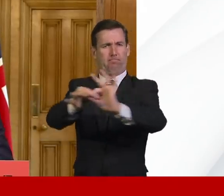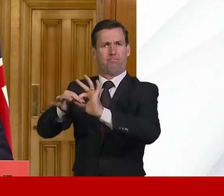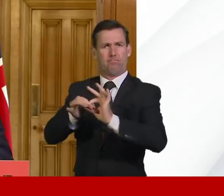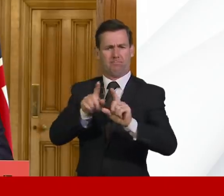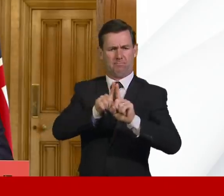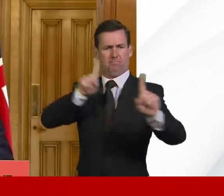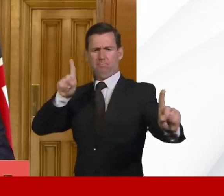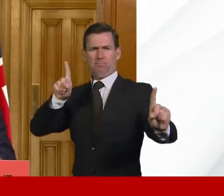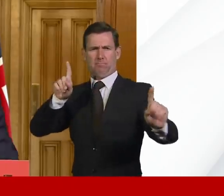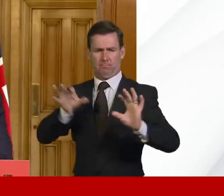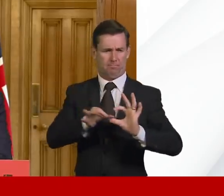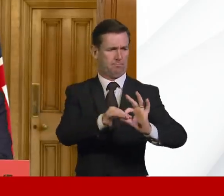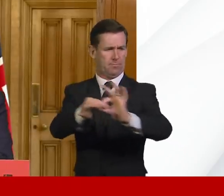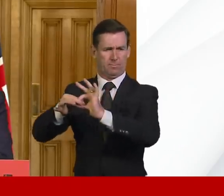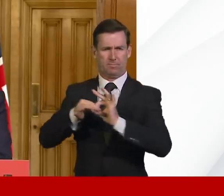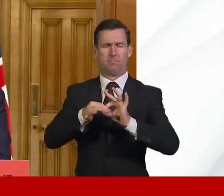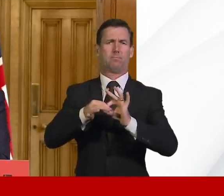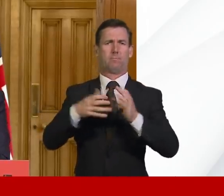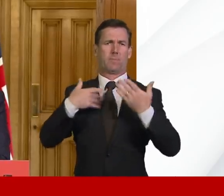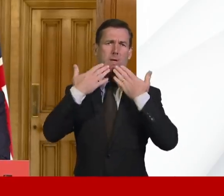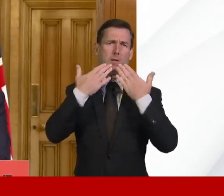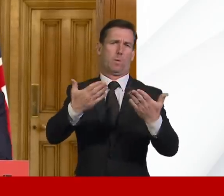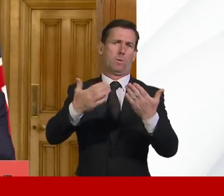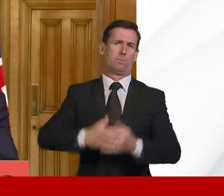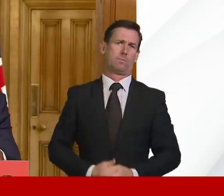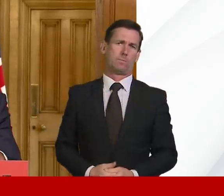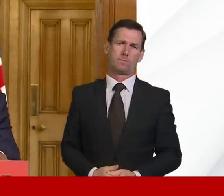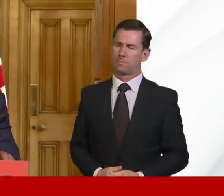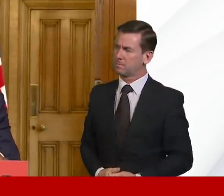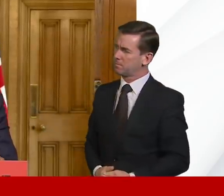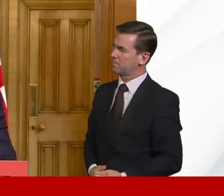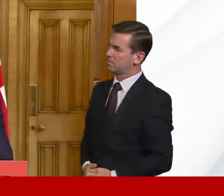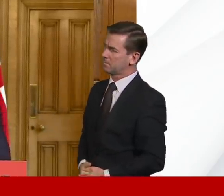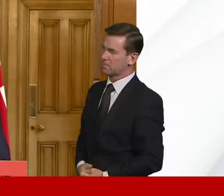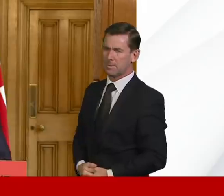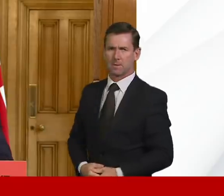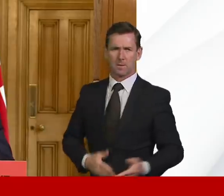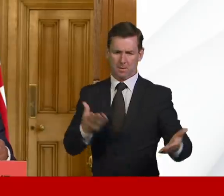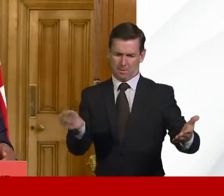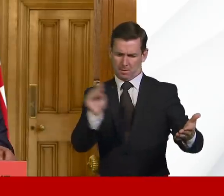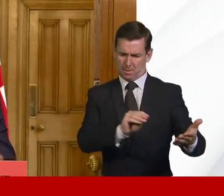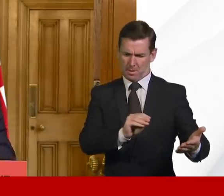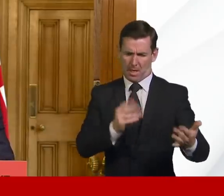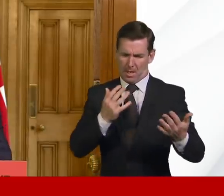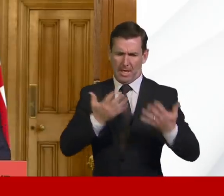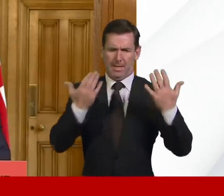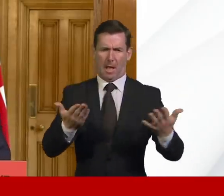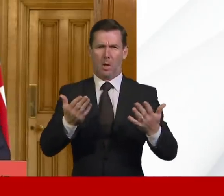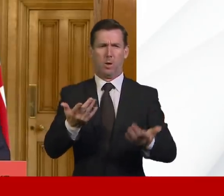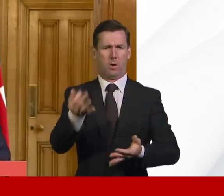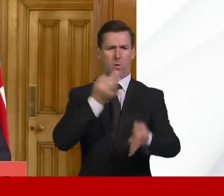businesses. Thank you. We will now move to the question and answer session.